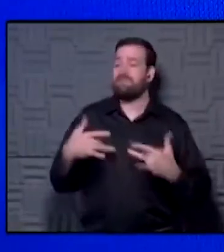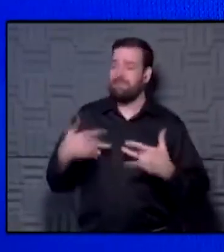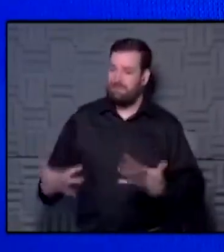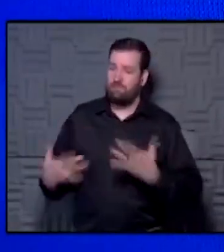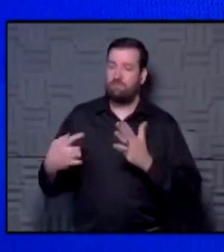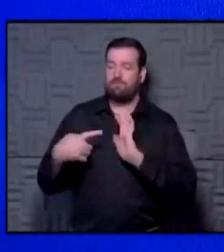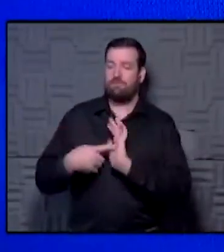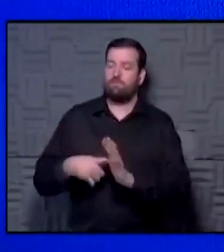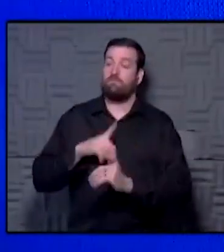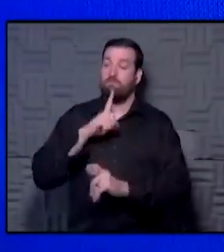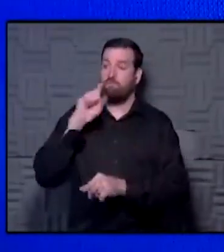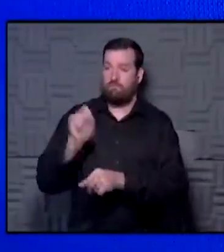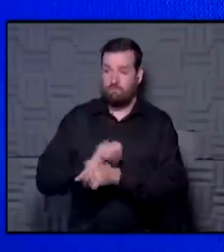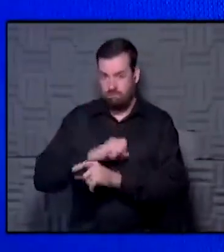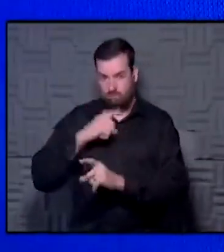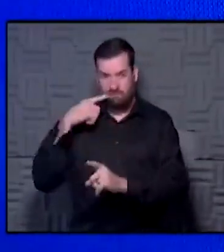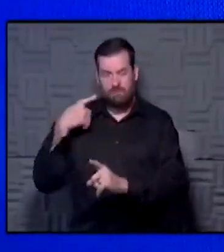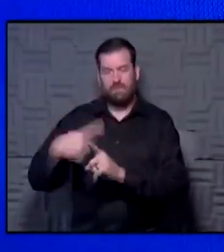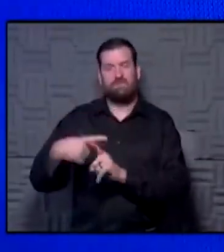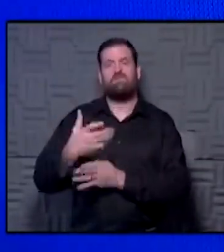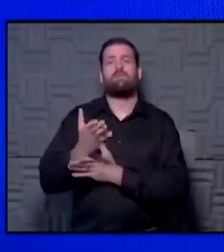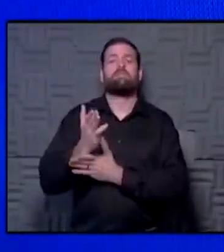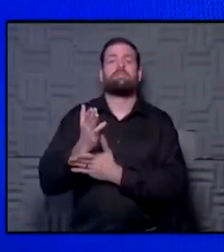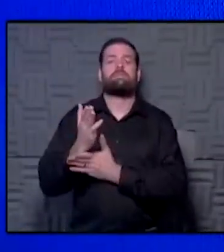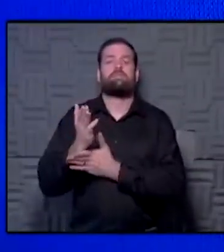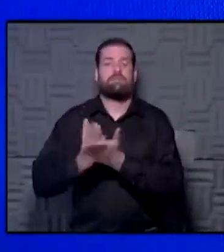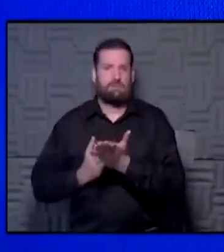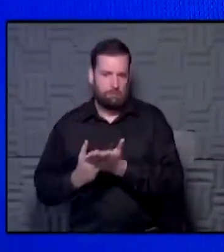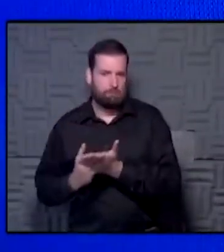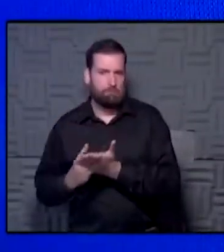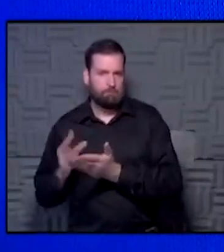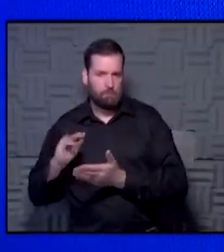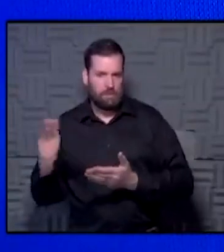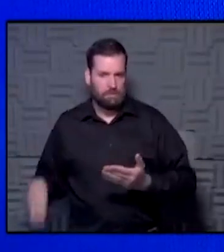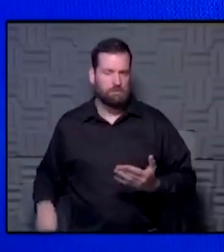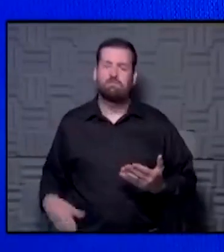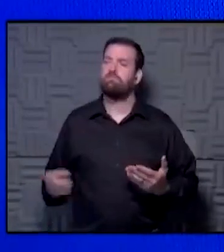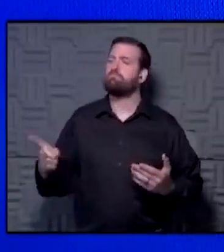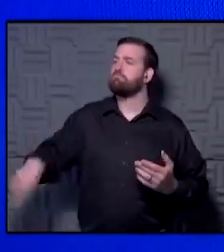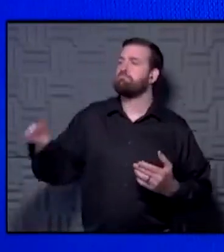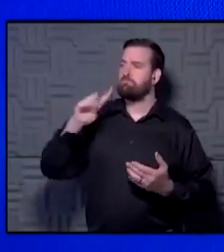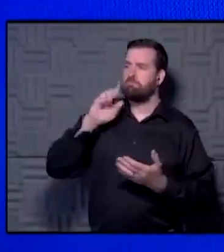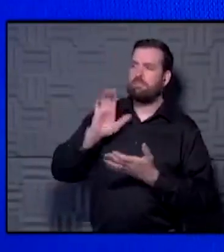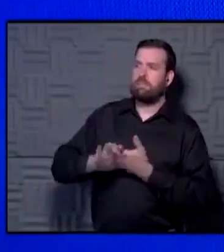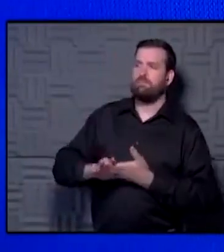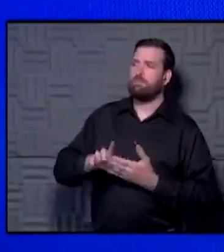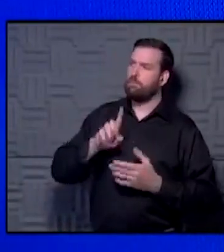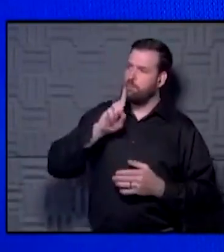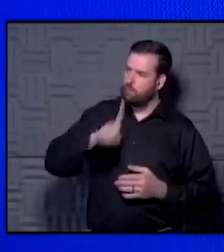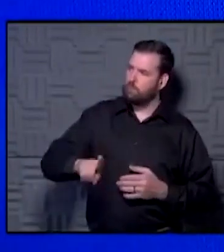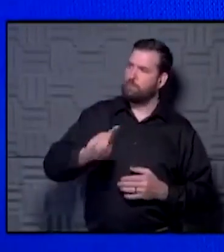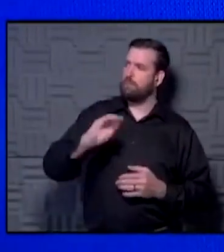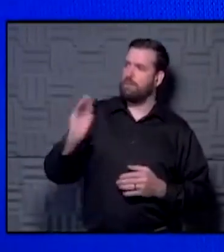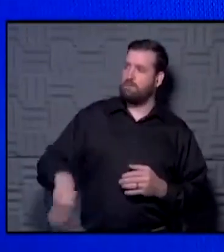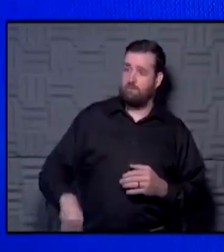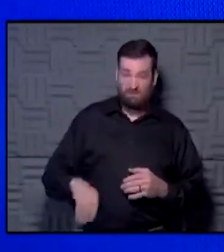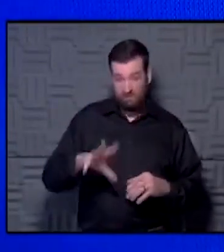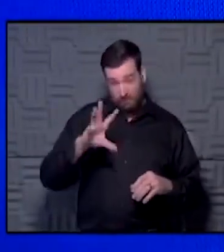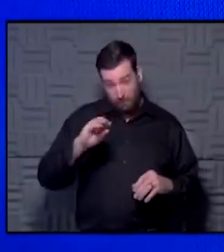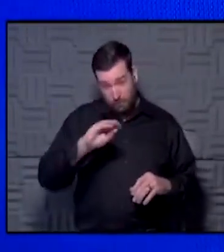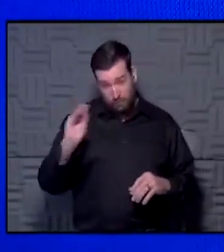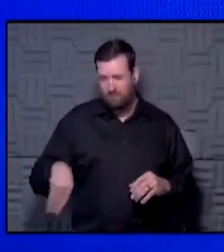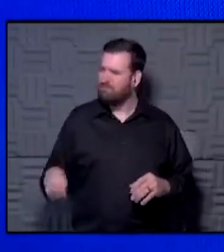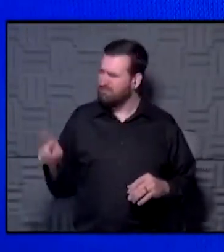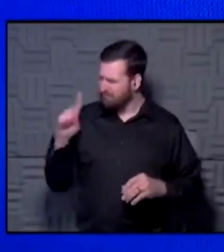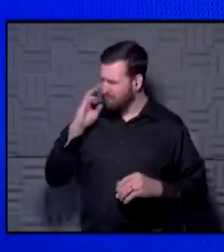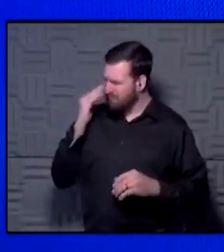represent a true positive only some of the time. What percent do the doctors believe would be a true positive? 50%? Do